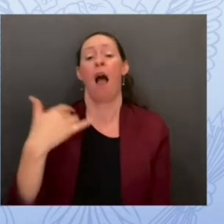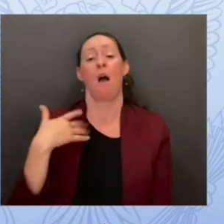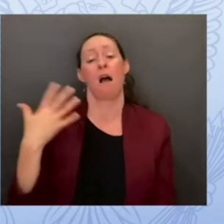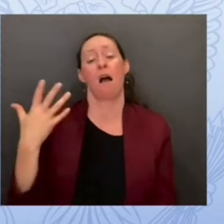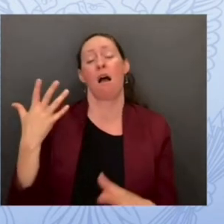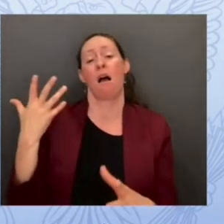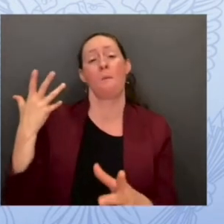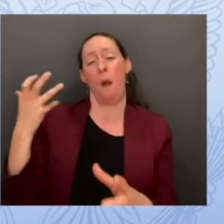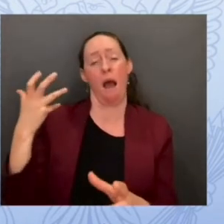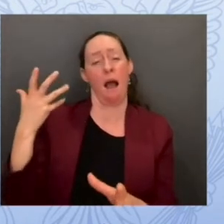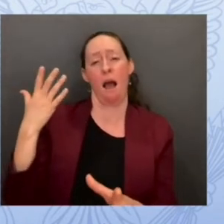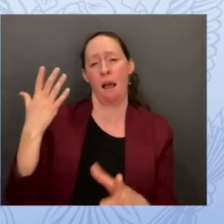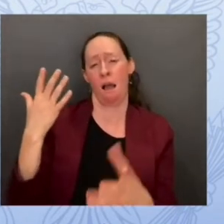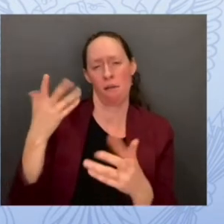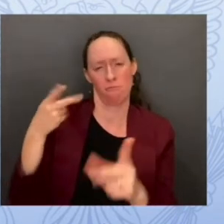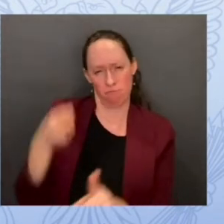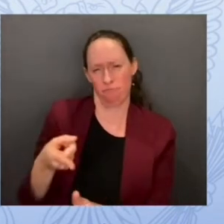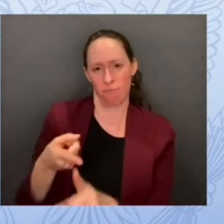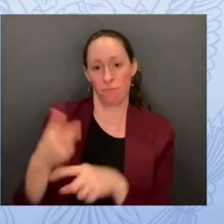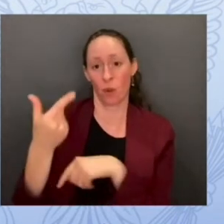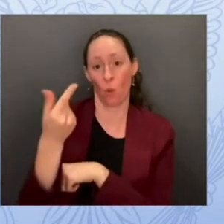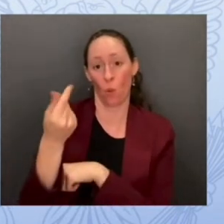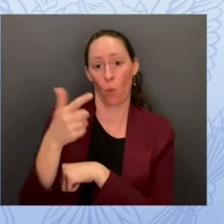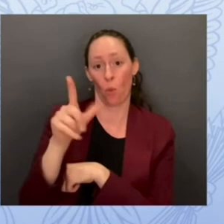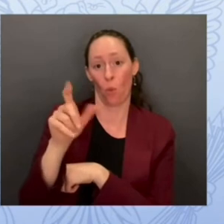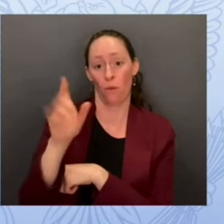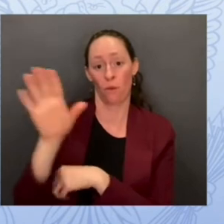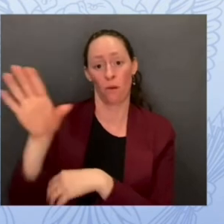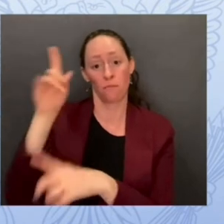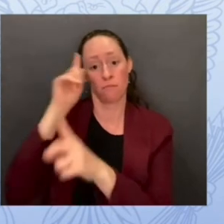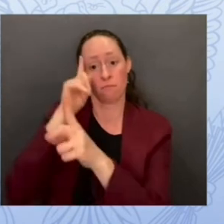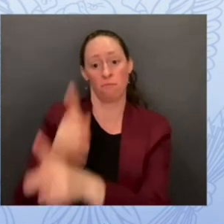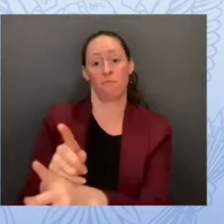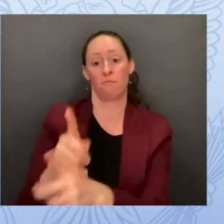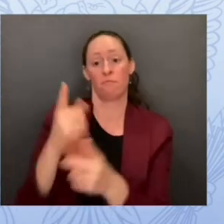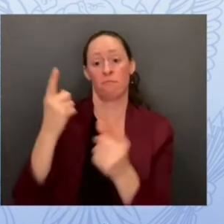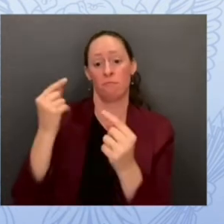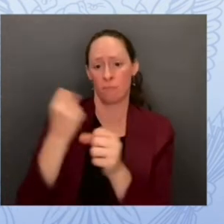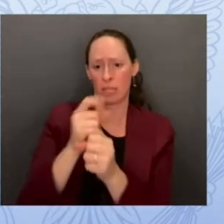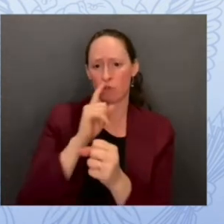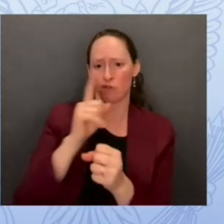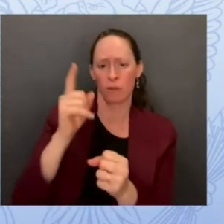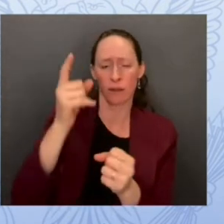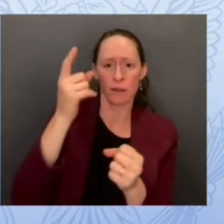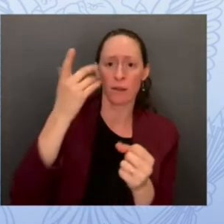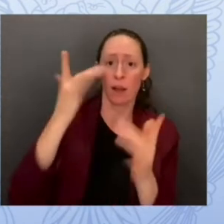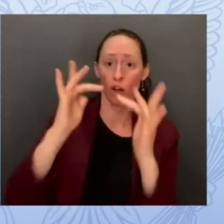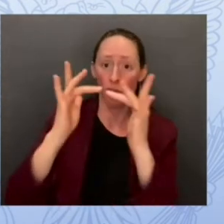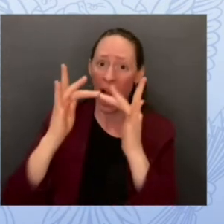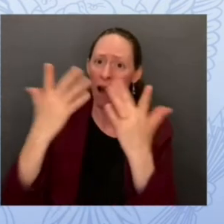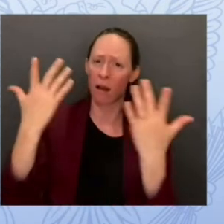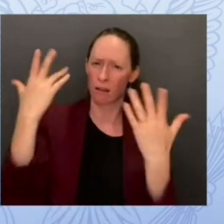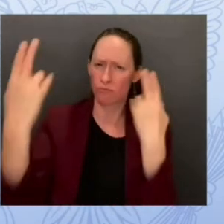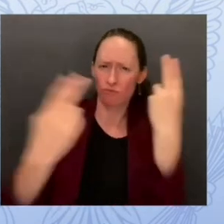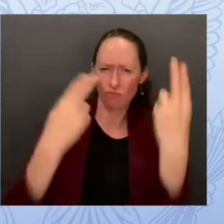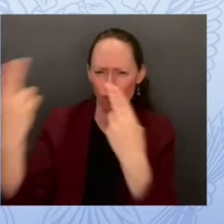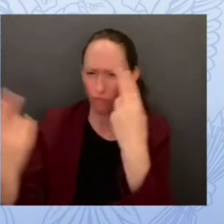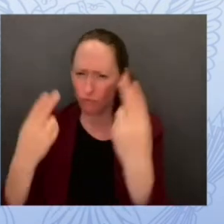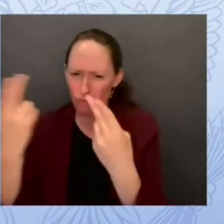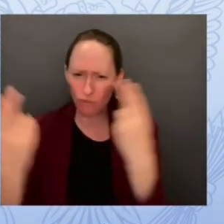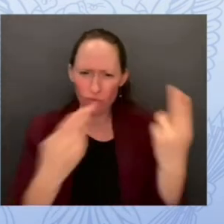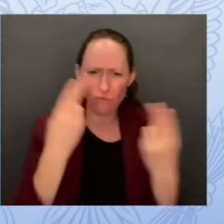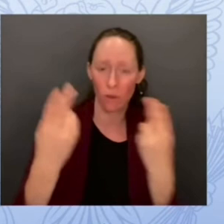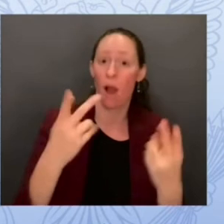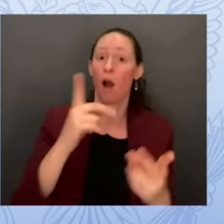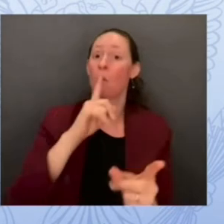world's information and making it universally accessible is learning and learning happens at home at school